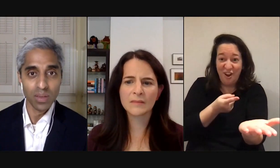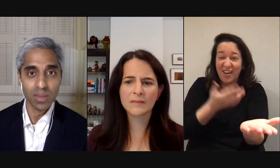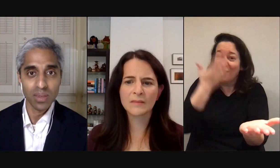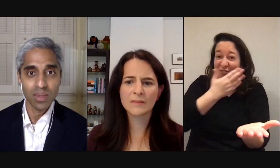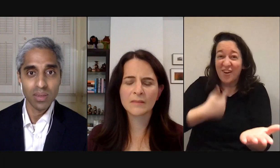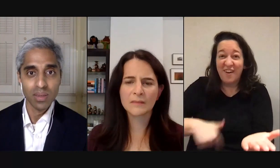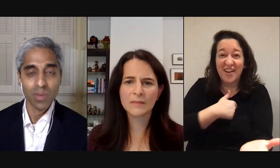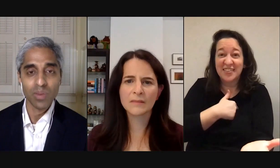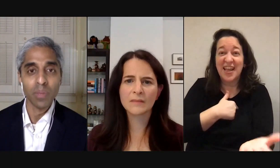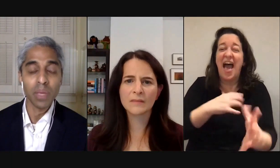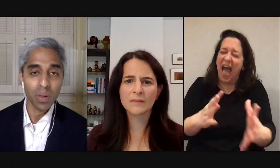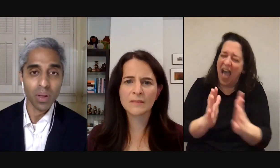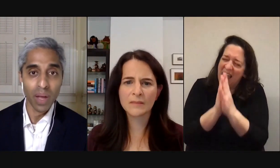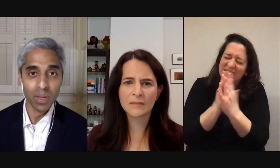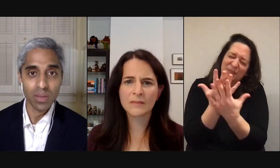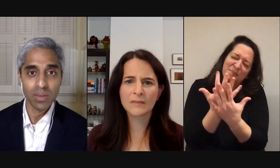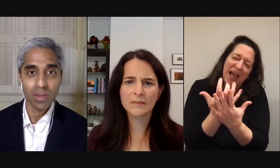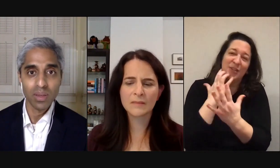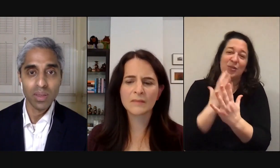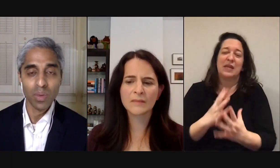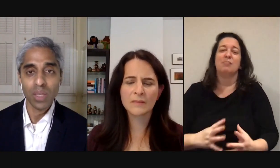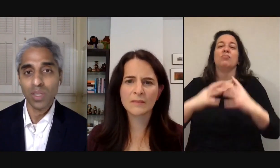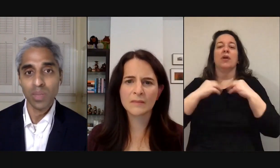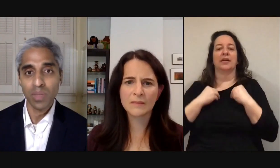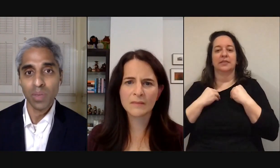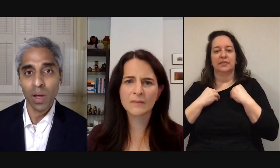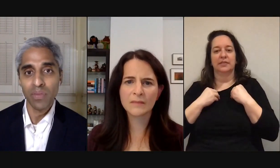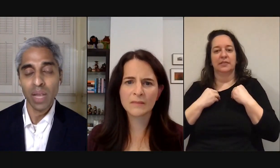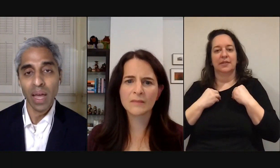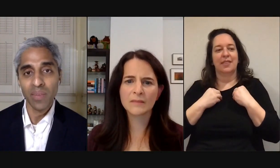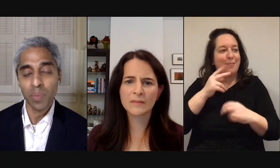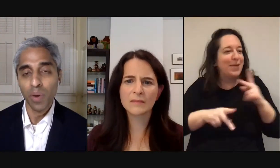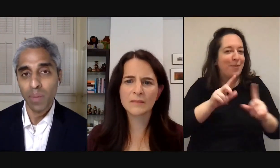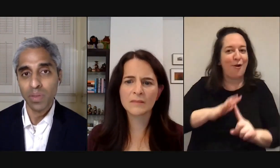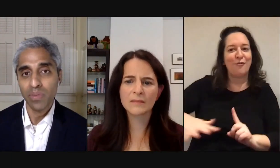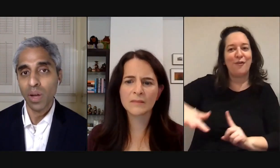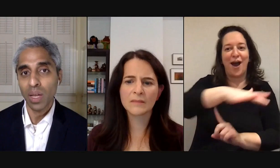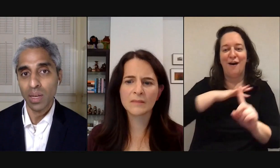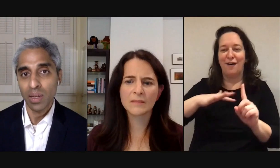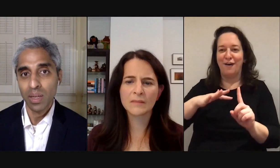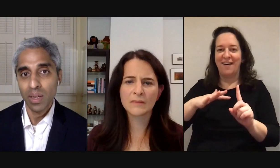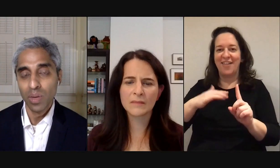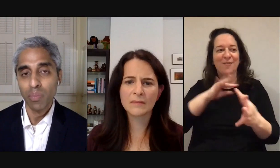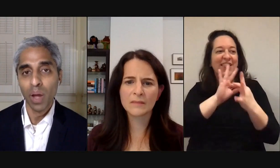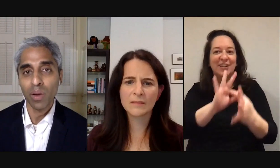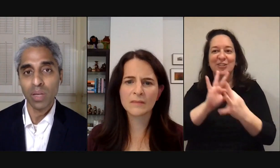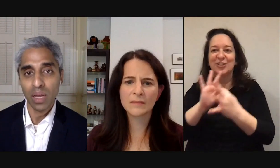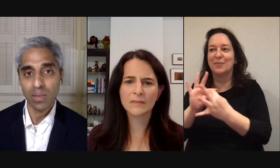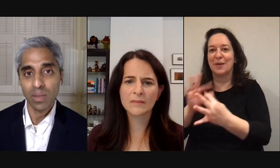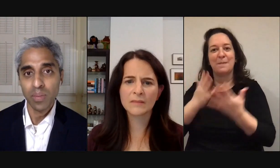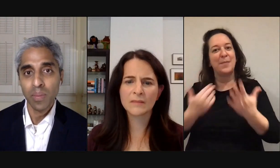asking to be embraced and those are the people around us the relationships that we often have but perhaps have forgotten or